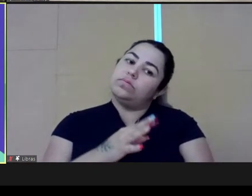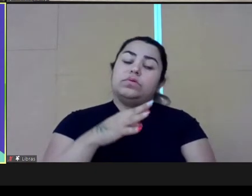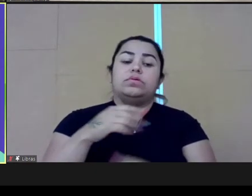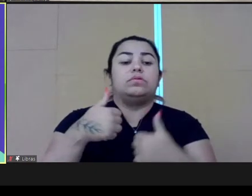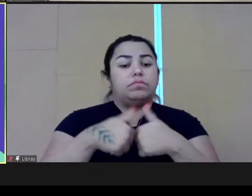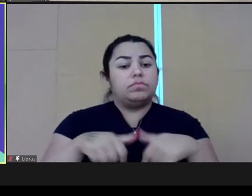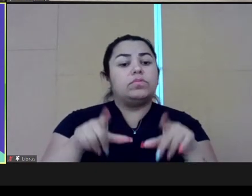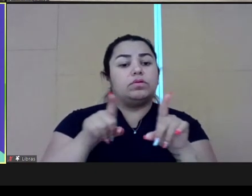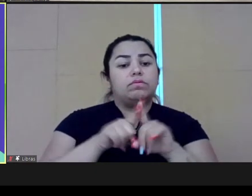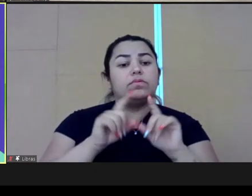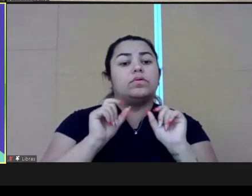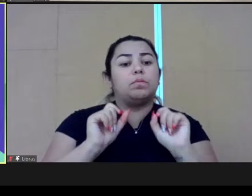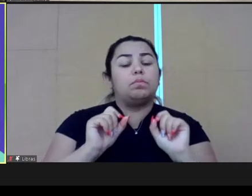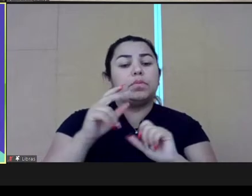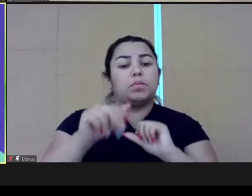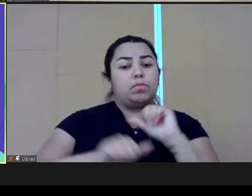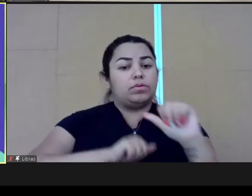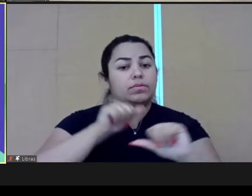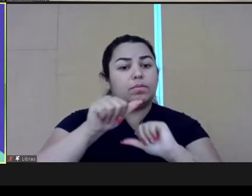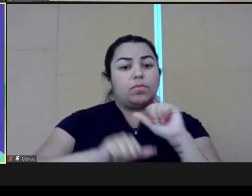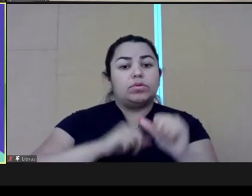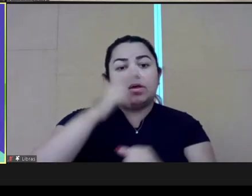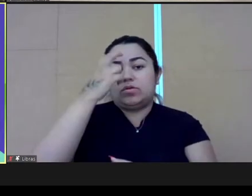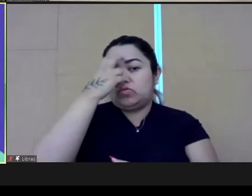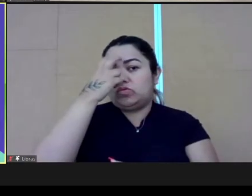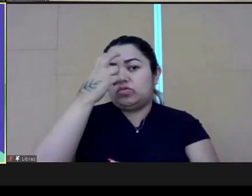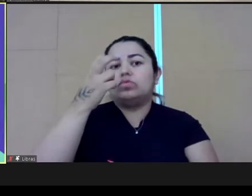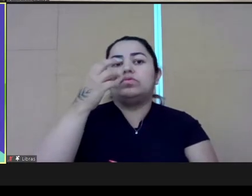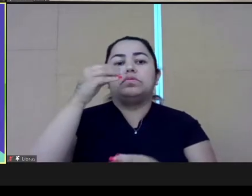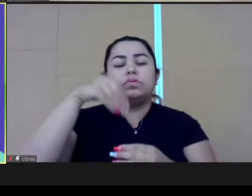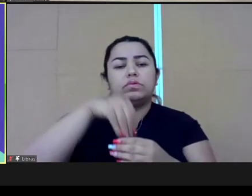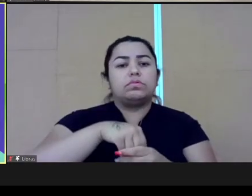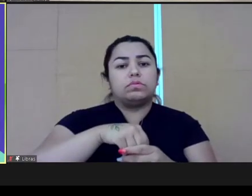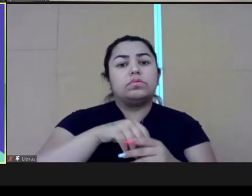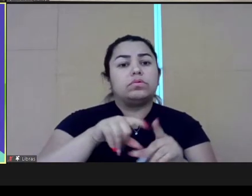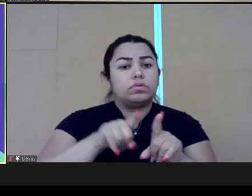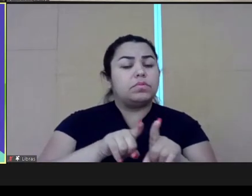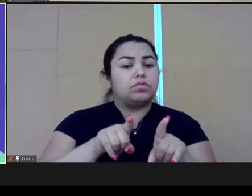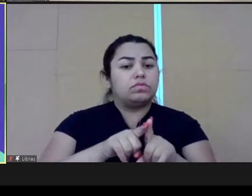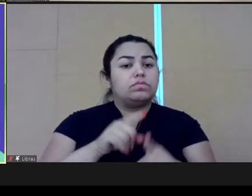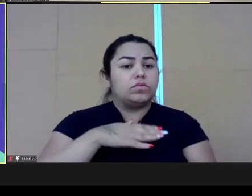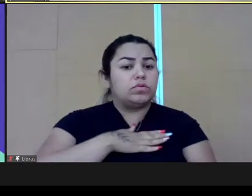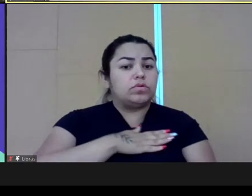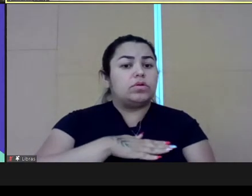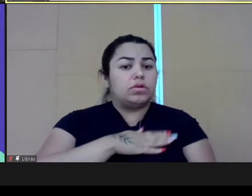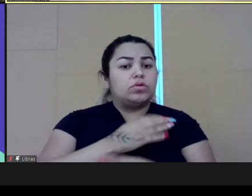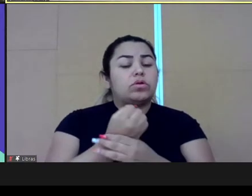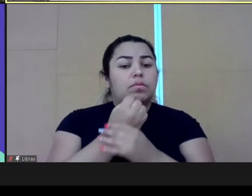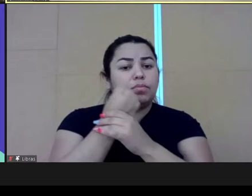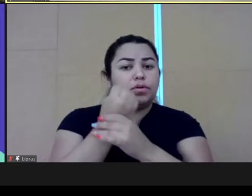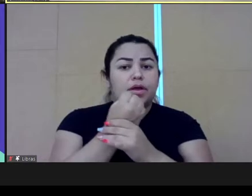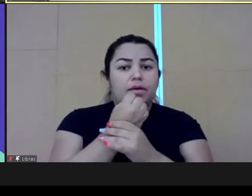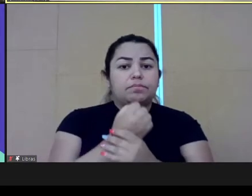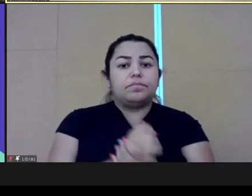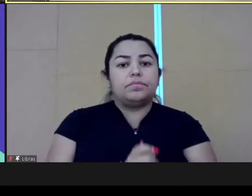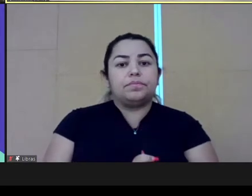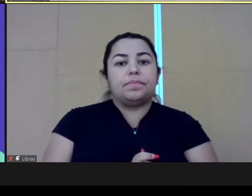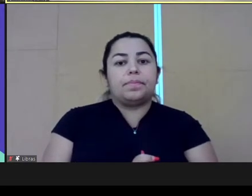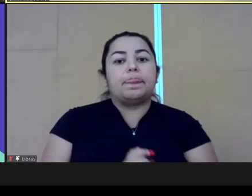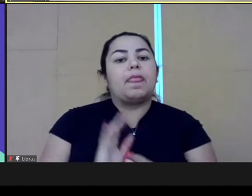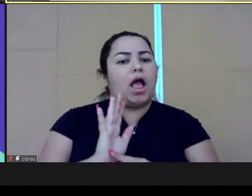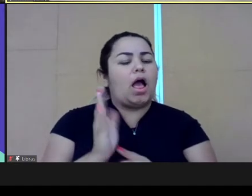if people change. So definitely a strong advocate for that suggestion. Thank you, Pooja. Just to add,